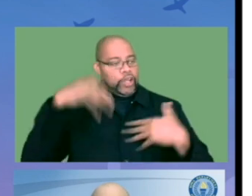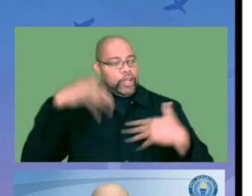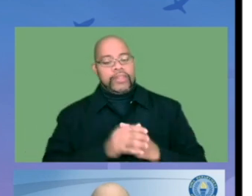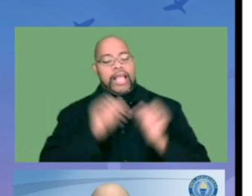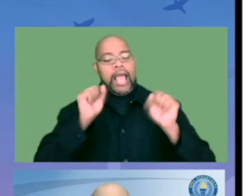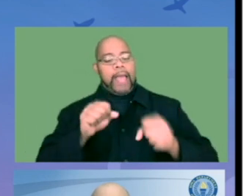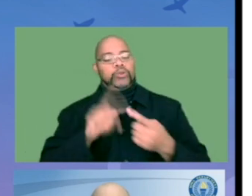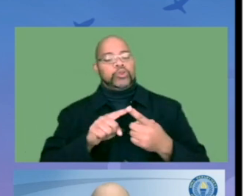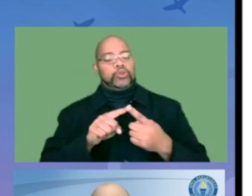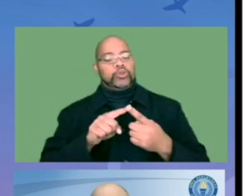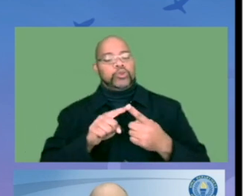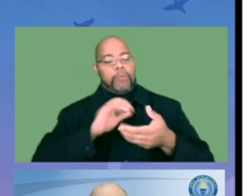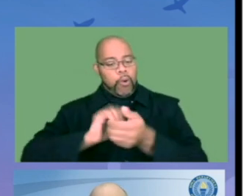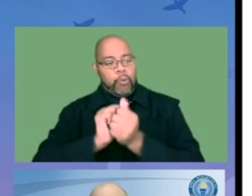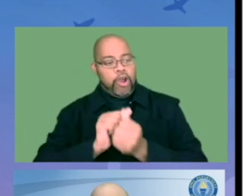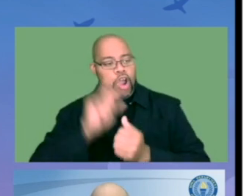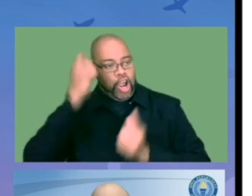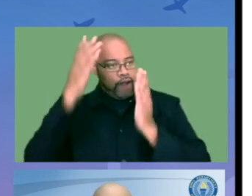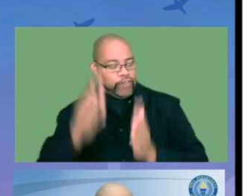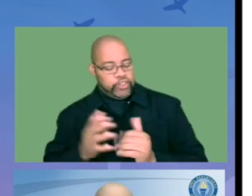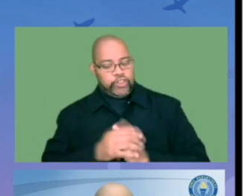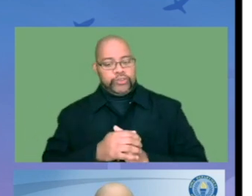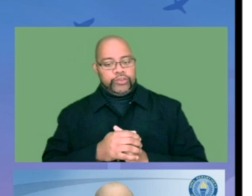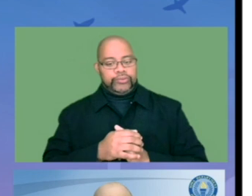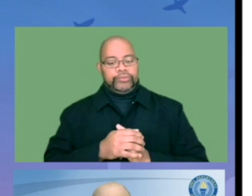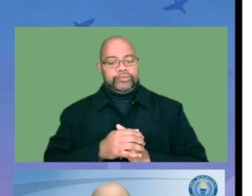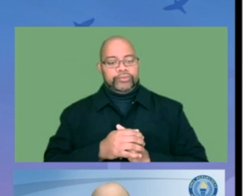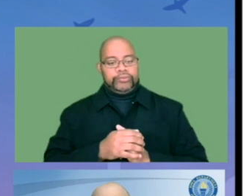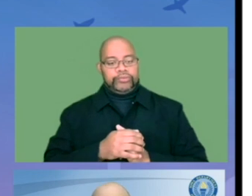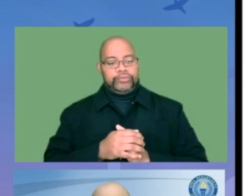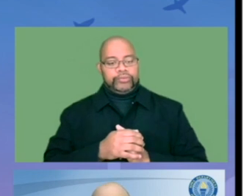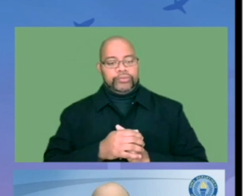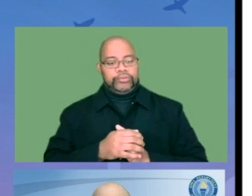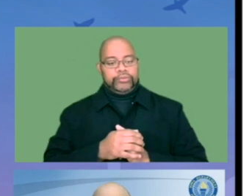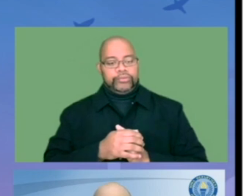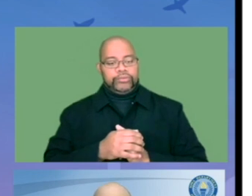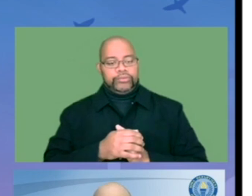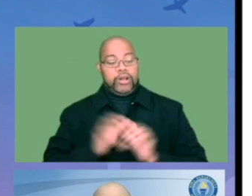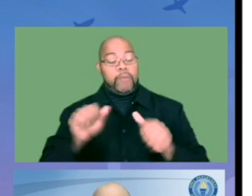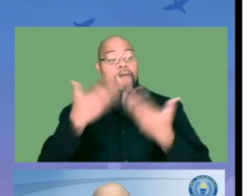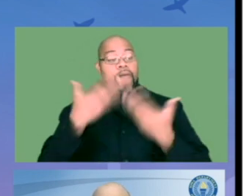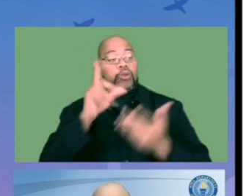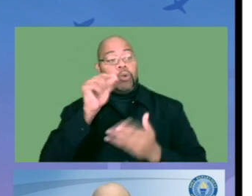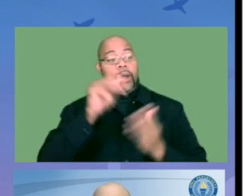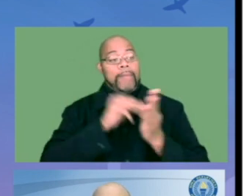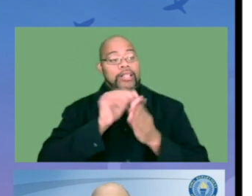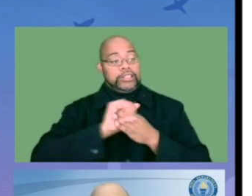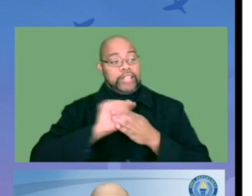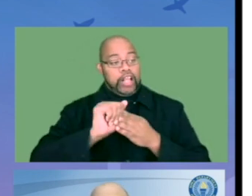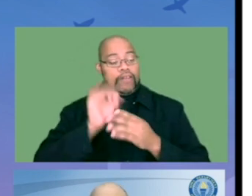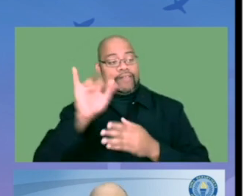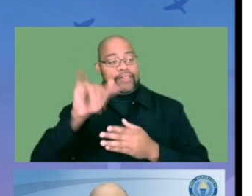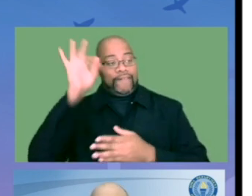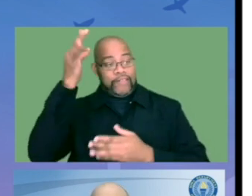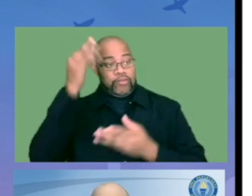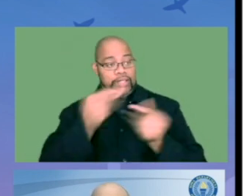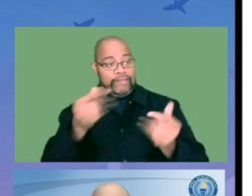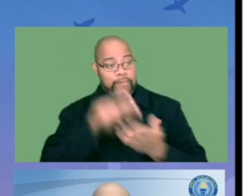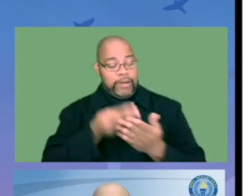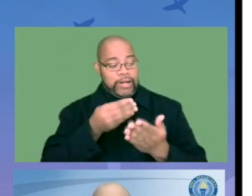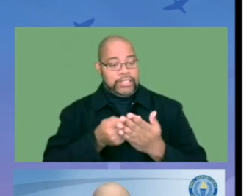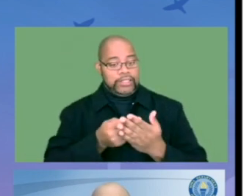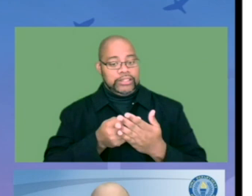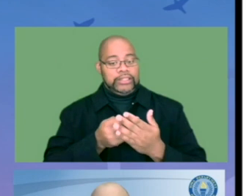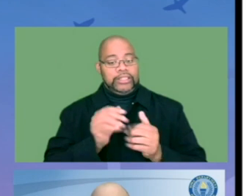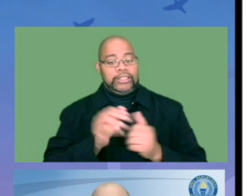We're able to, in partnership with our governor, provide $20 million of